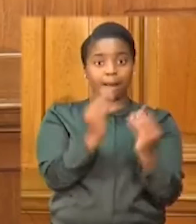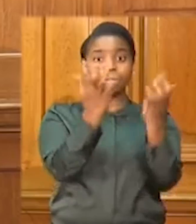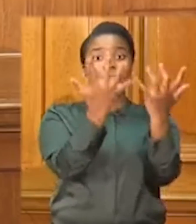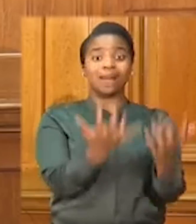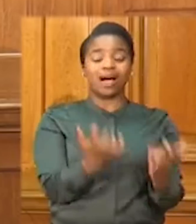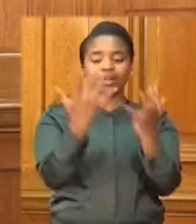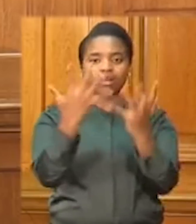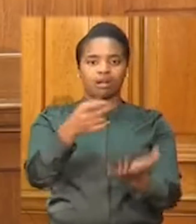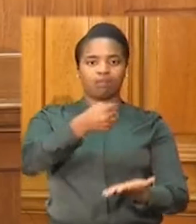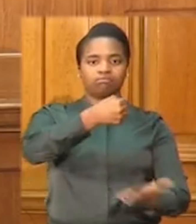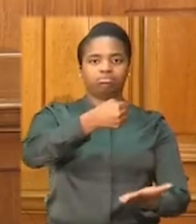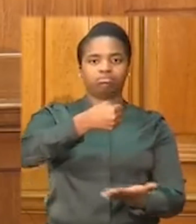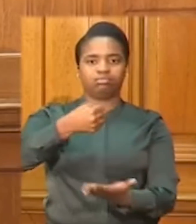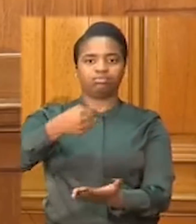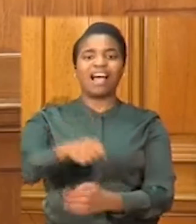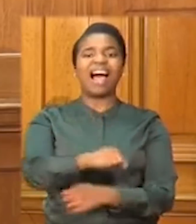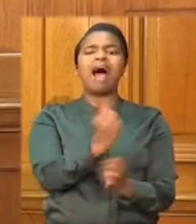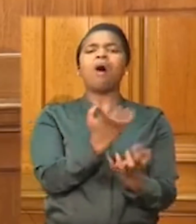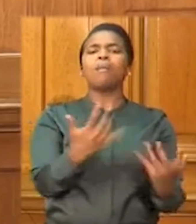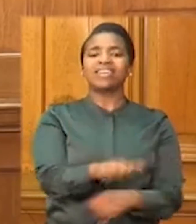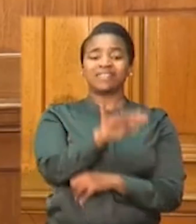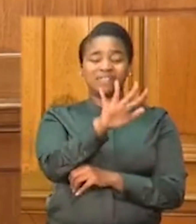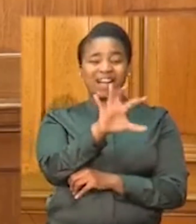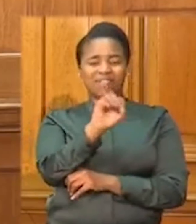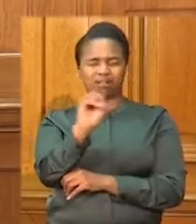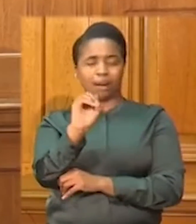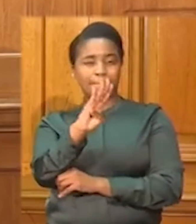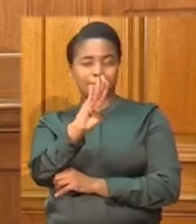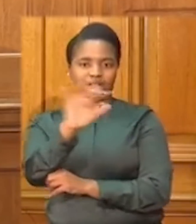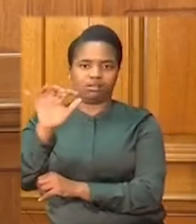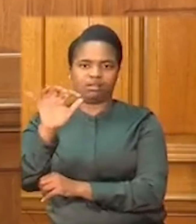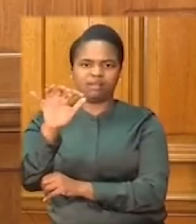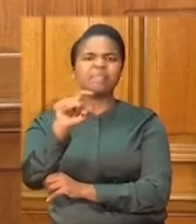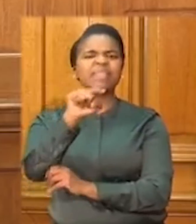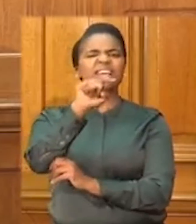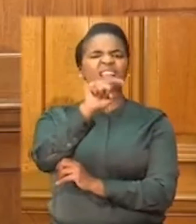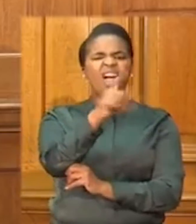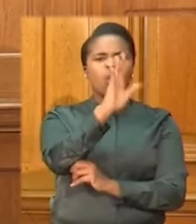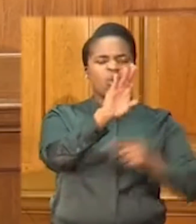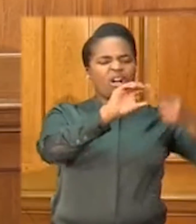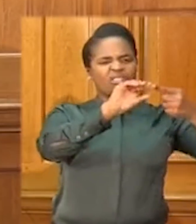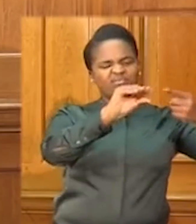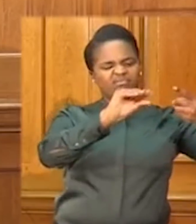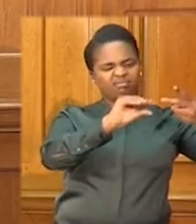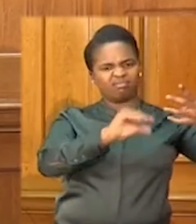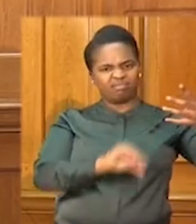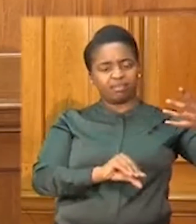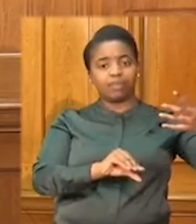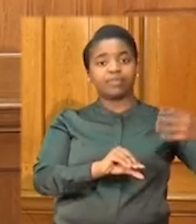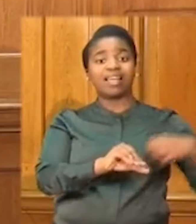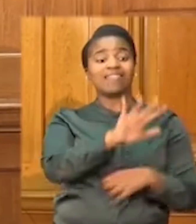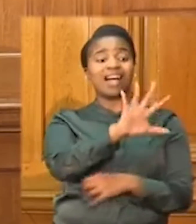of 500 billion rand, which amounts to about 10%